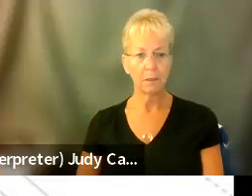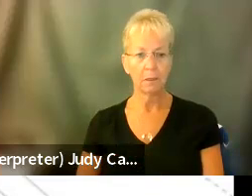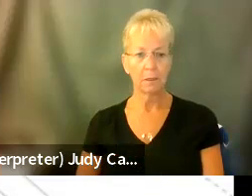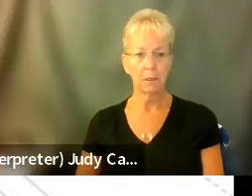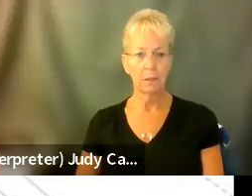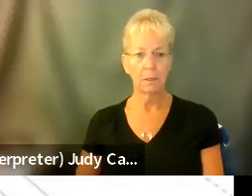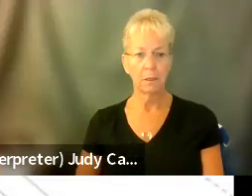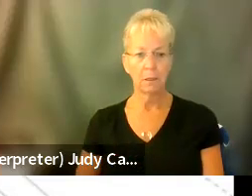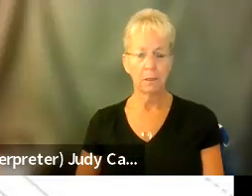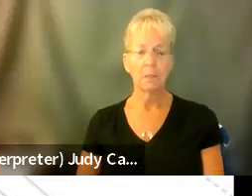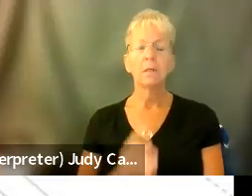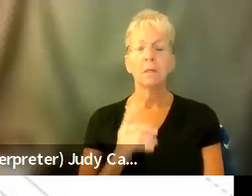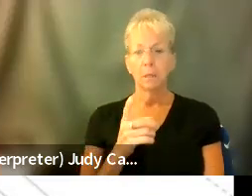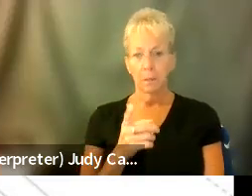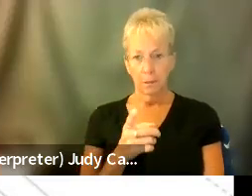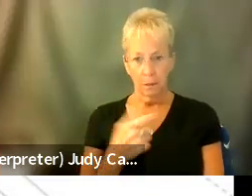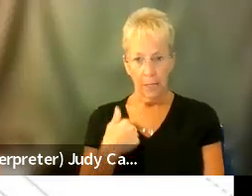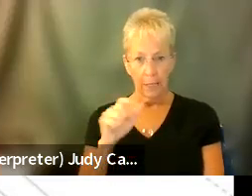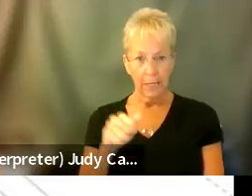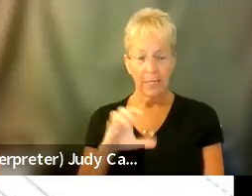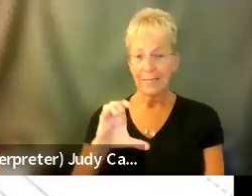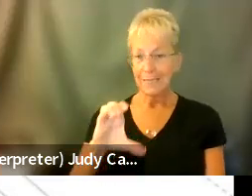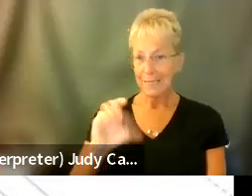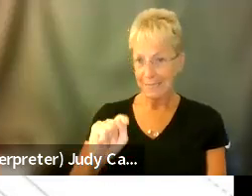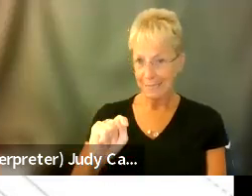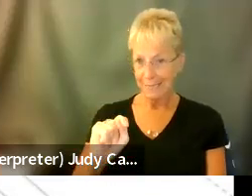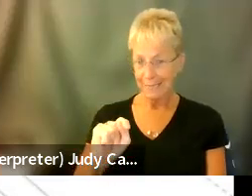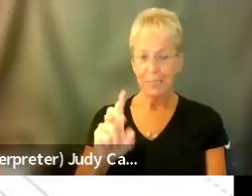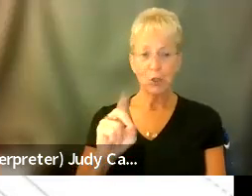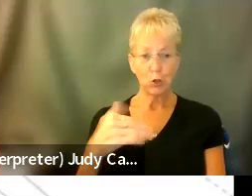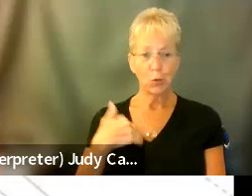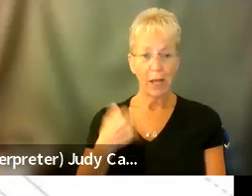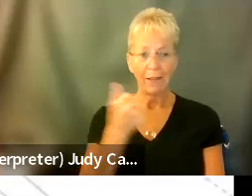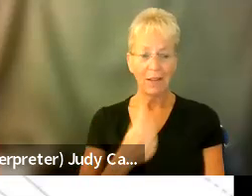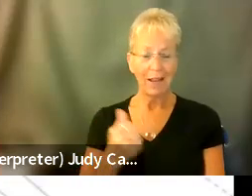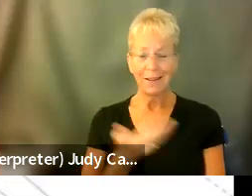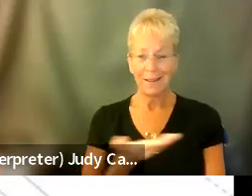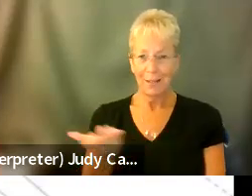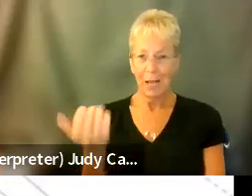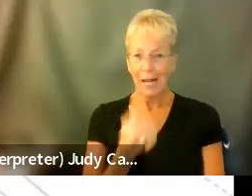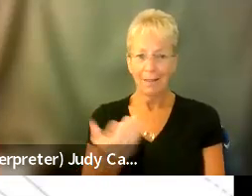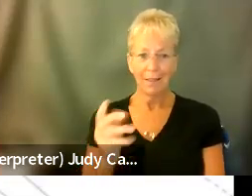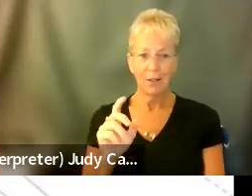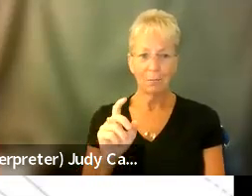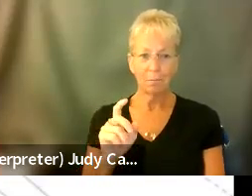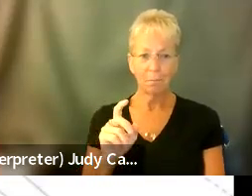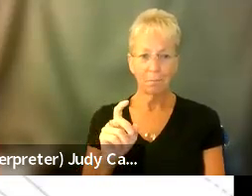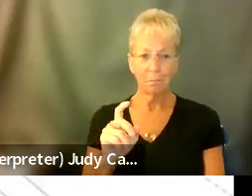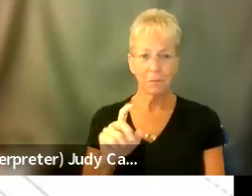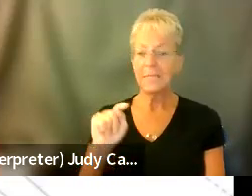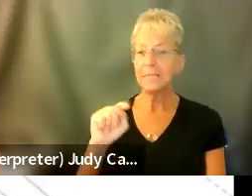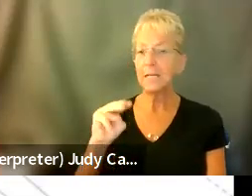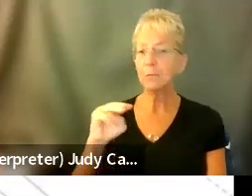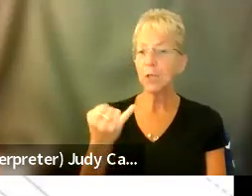they, I was like, can I get a CT? Do you have any oral, if it is TMG, can anybody, TMJ, can